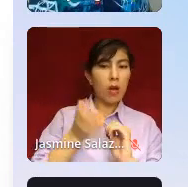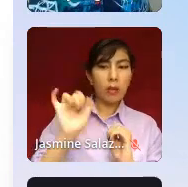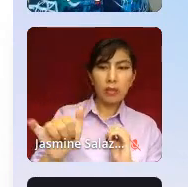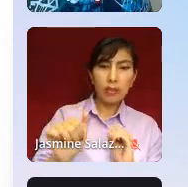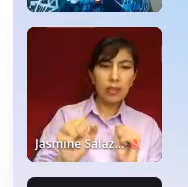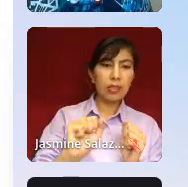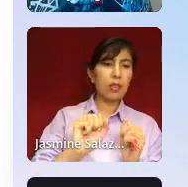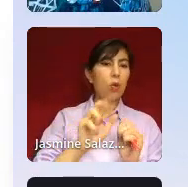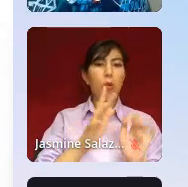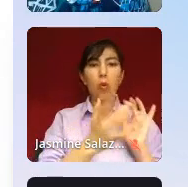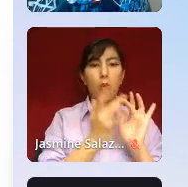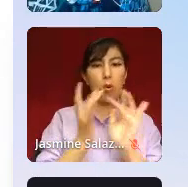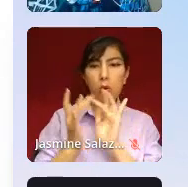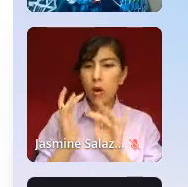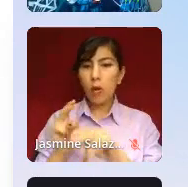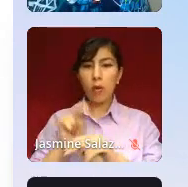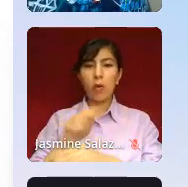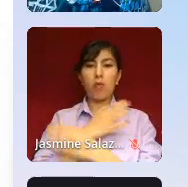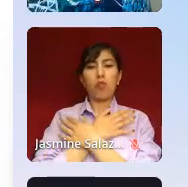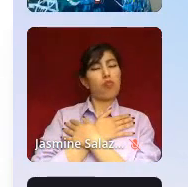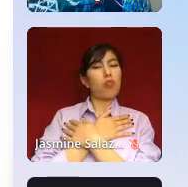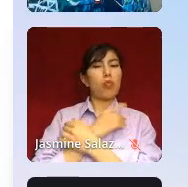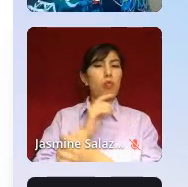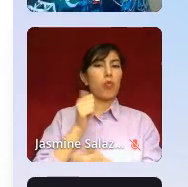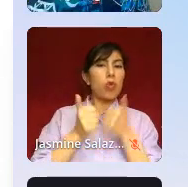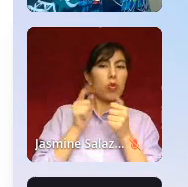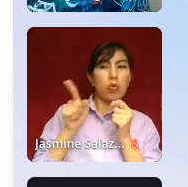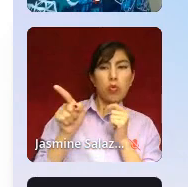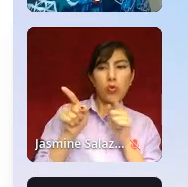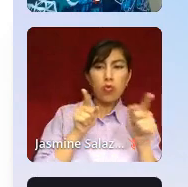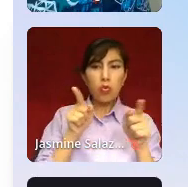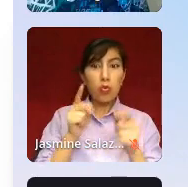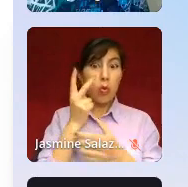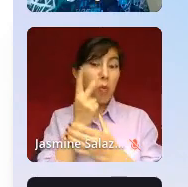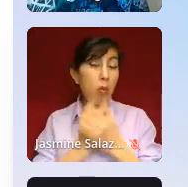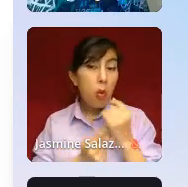lounge? Which one did you go to? Did you go to both?